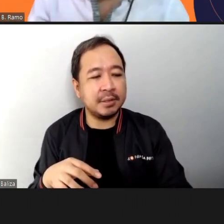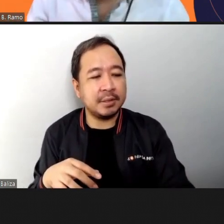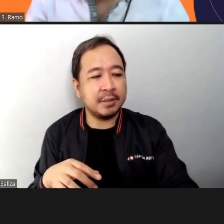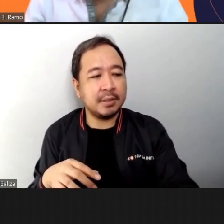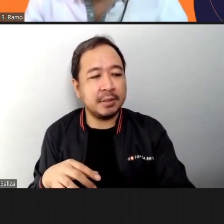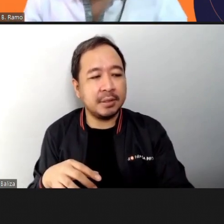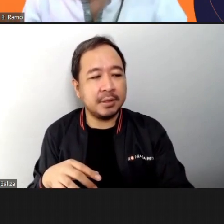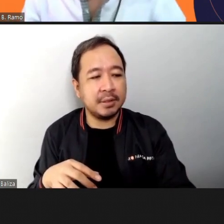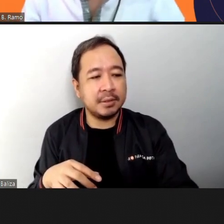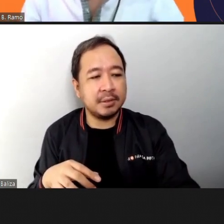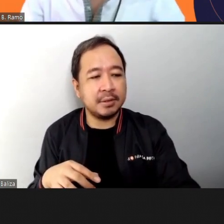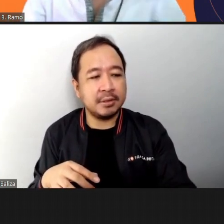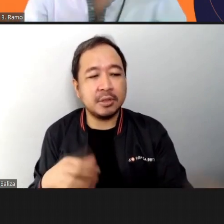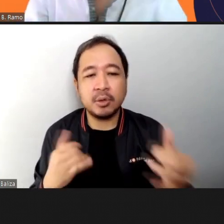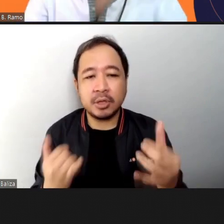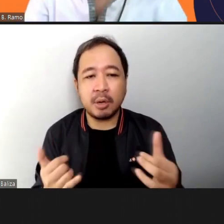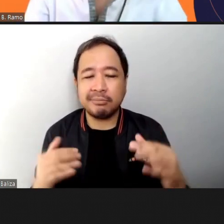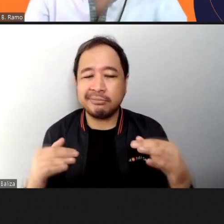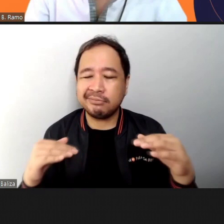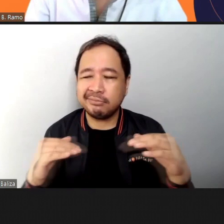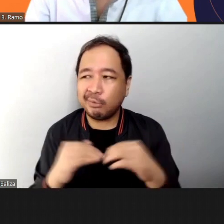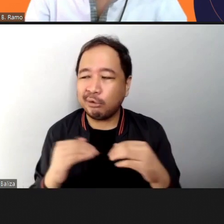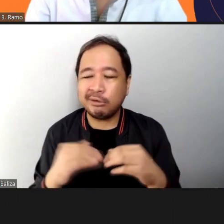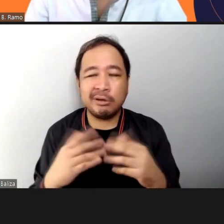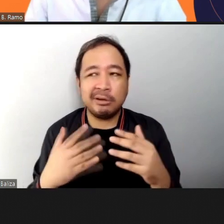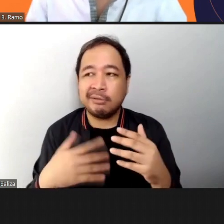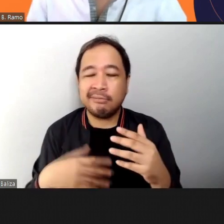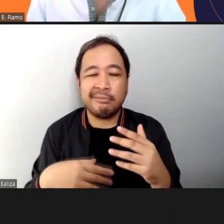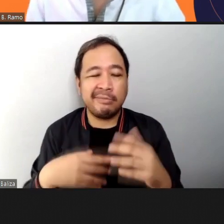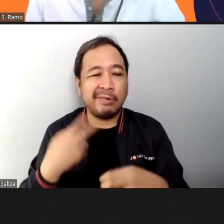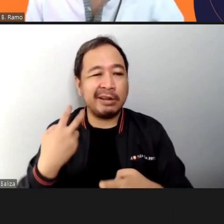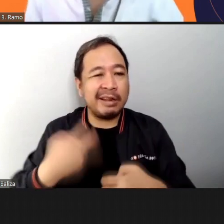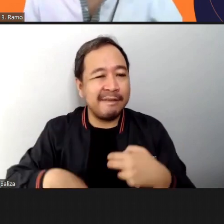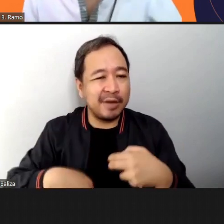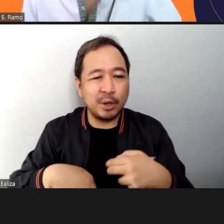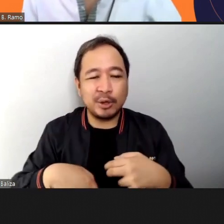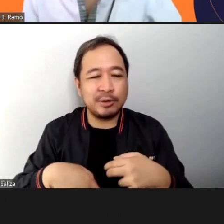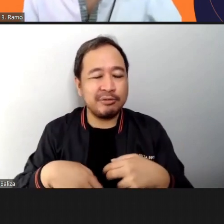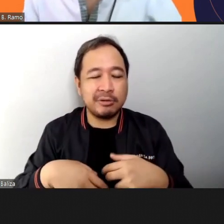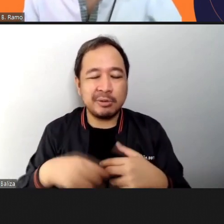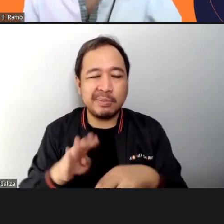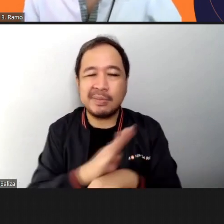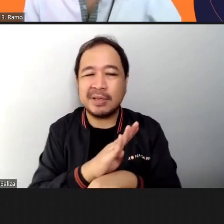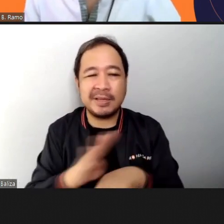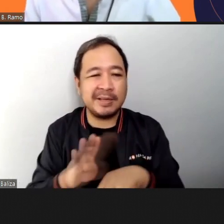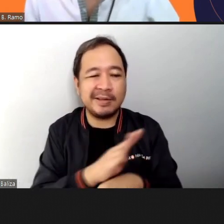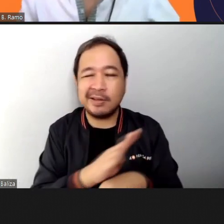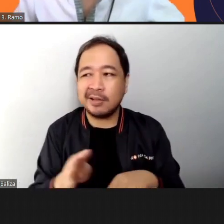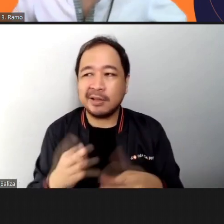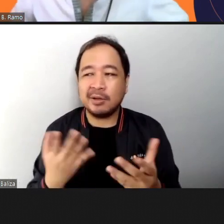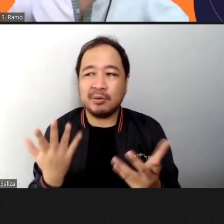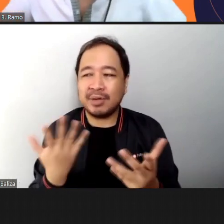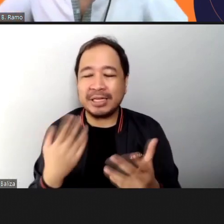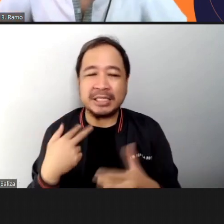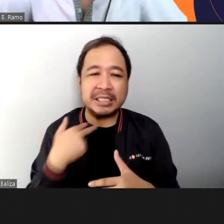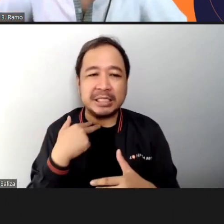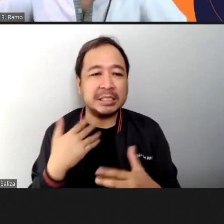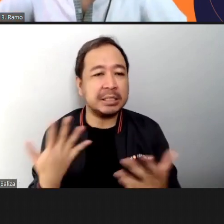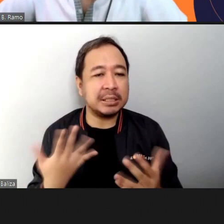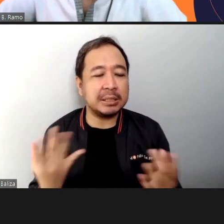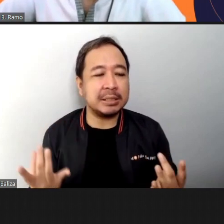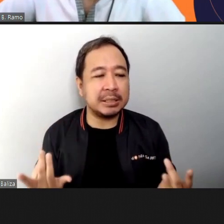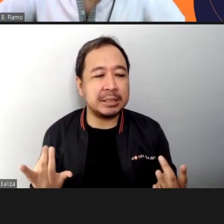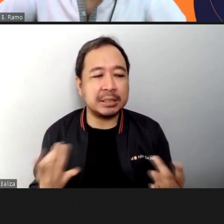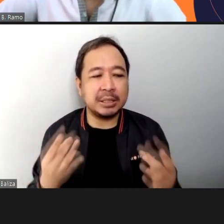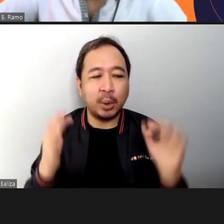multiplying which we find difficult to find time to do meditations and even physical activities what do you suggest doc